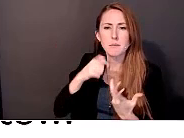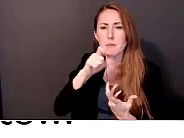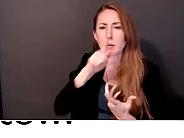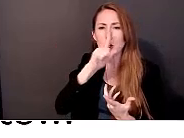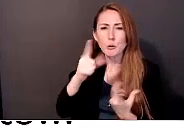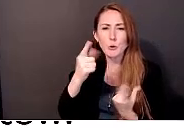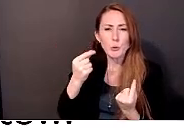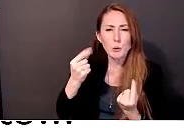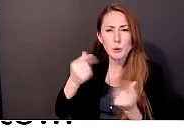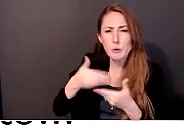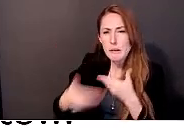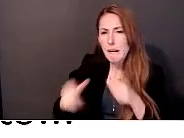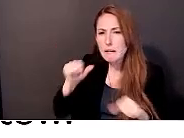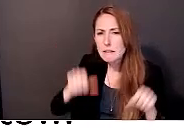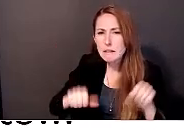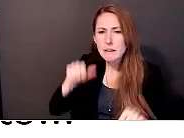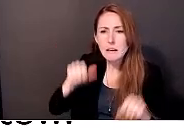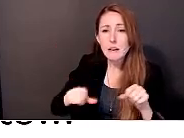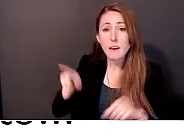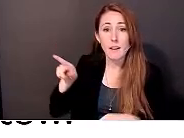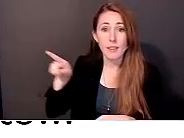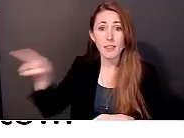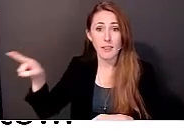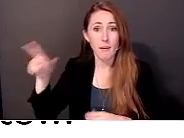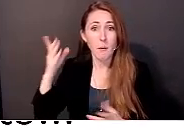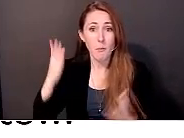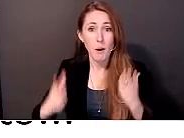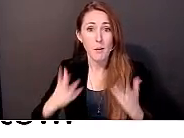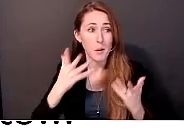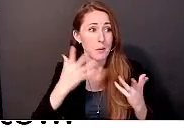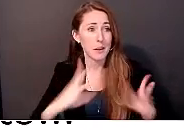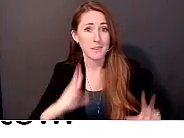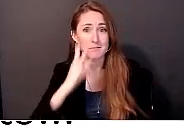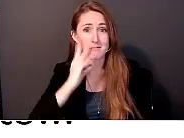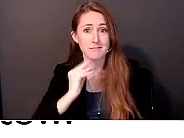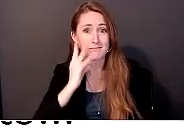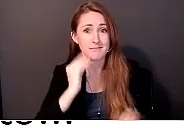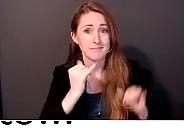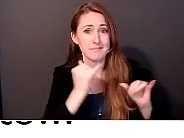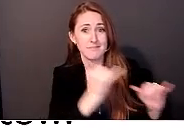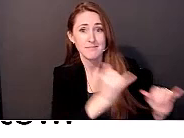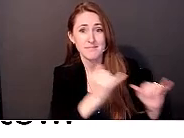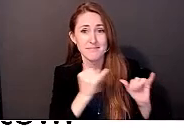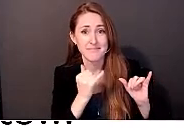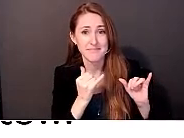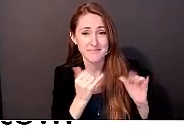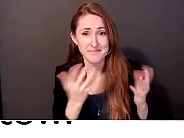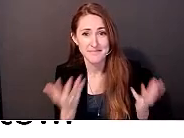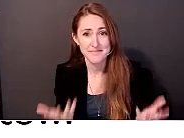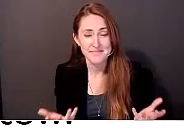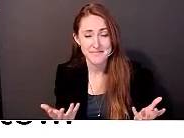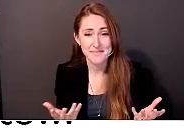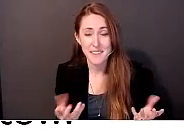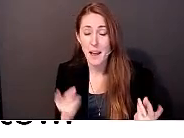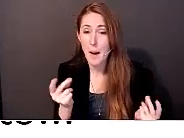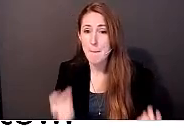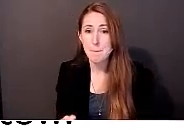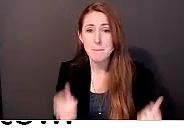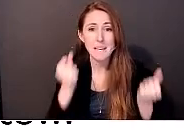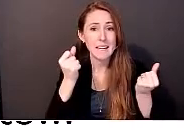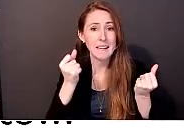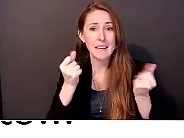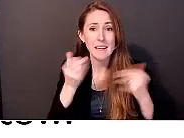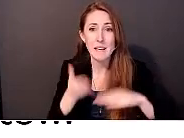and they've probably been in a similar situation before, and it immediately increased my